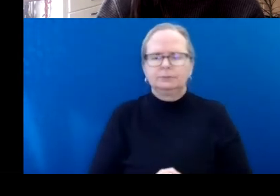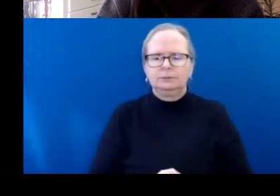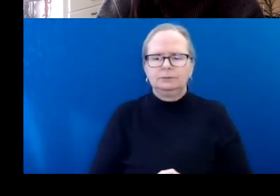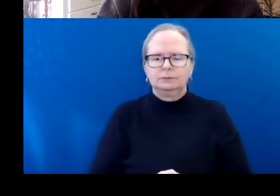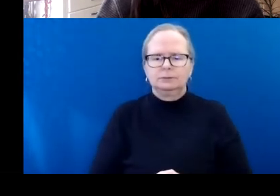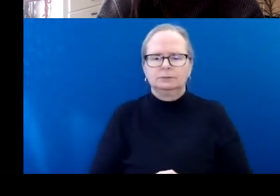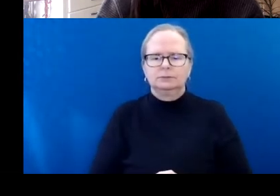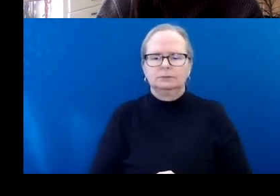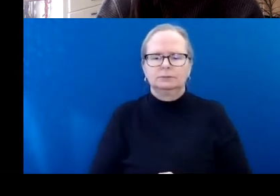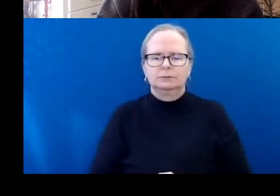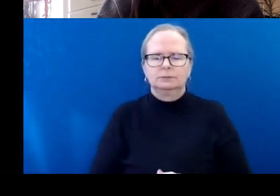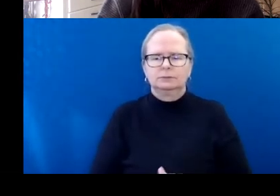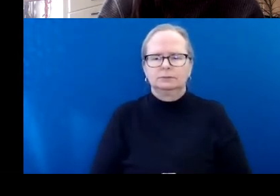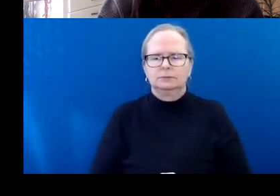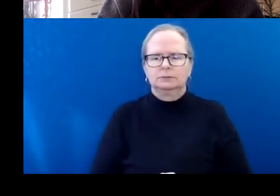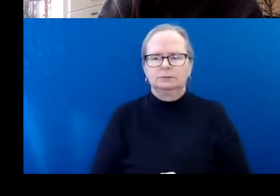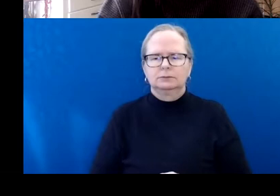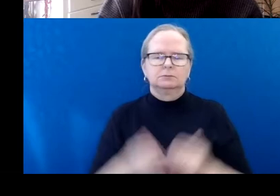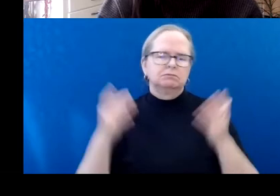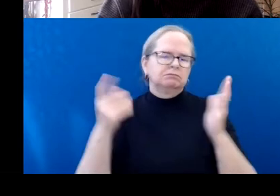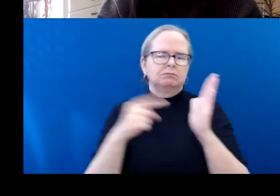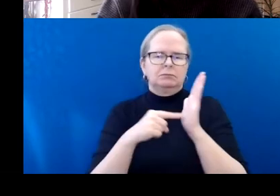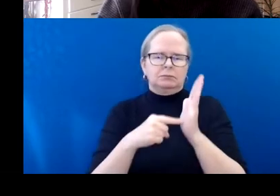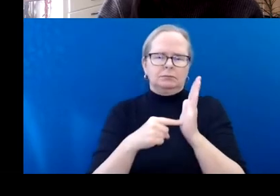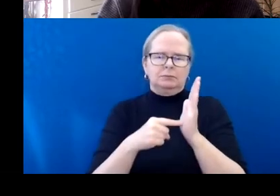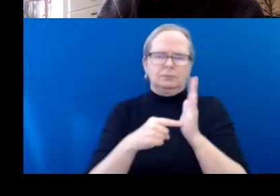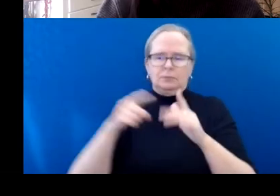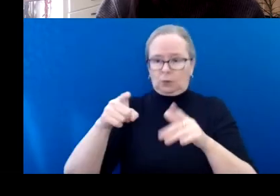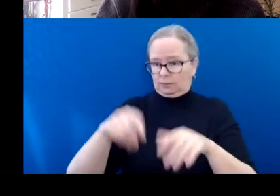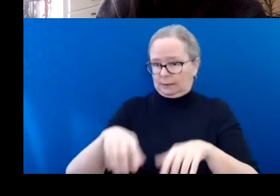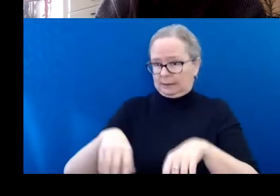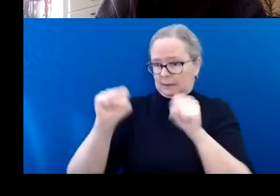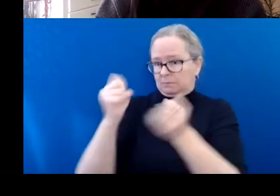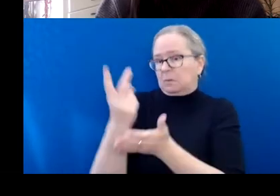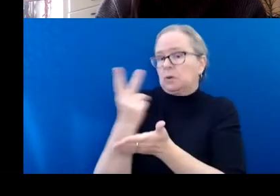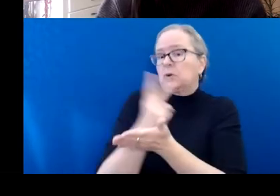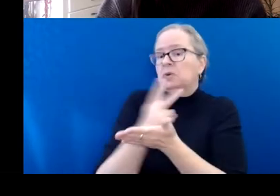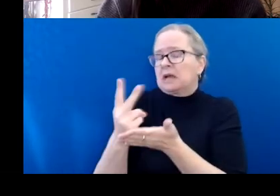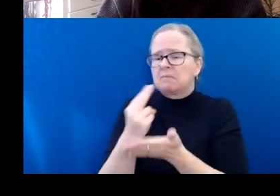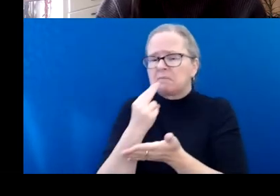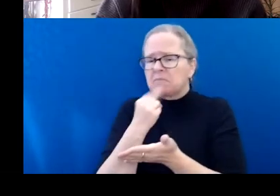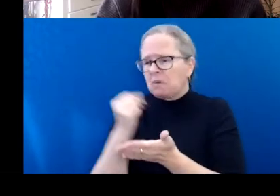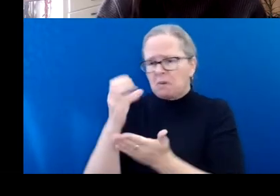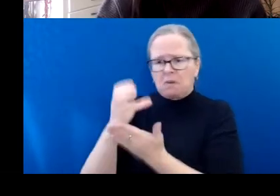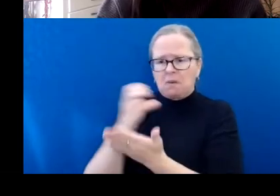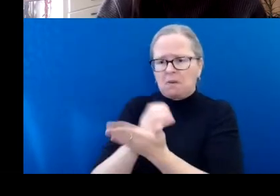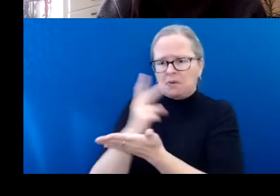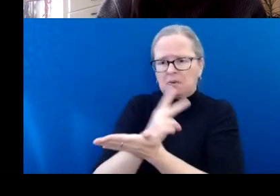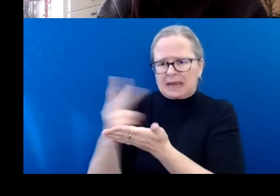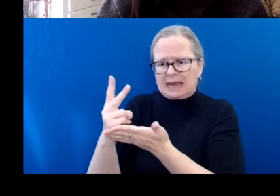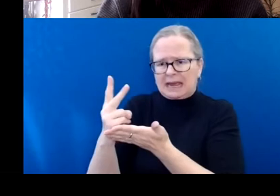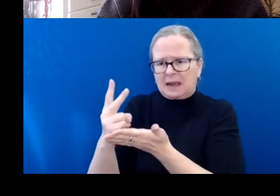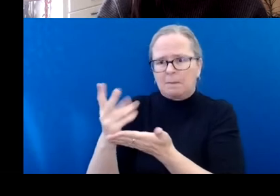For example, if you're taking part in a two-week intensive training program and need to hire a babysitter for 10 of those days,